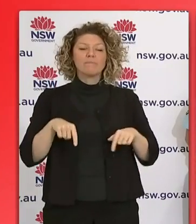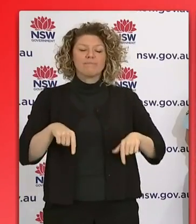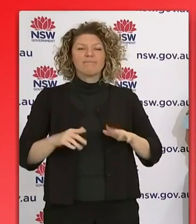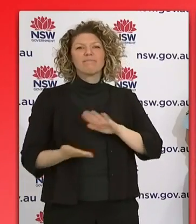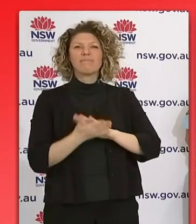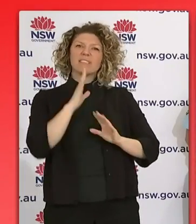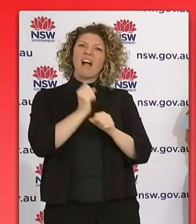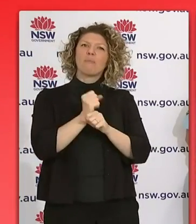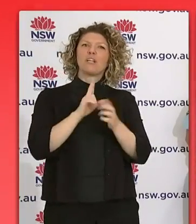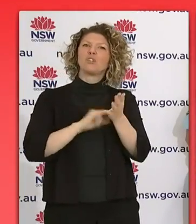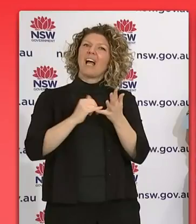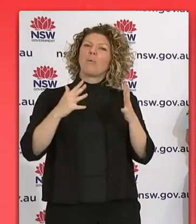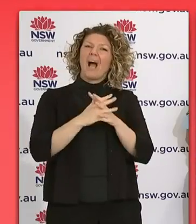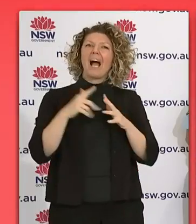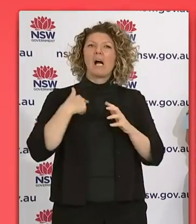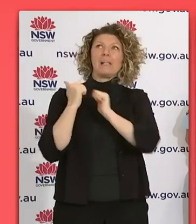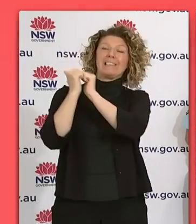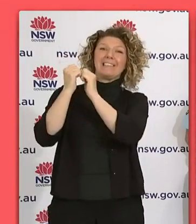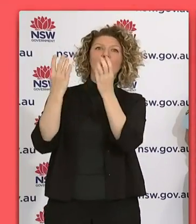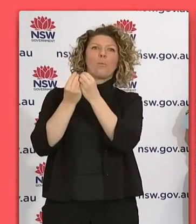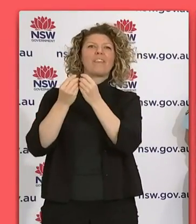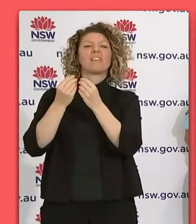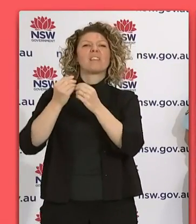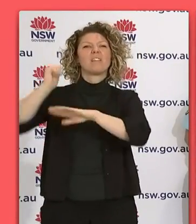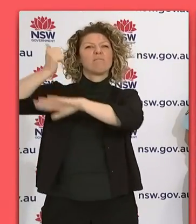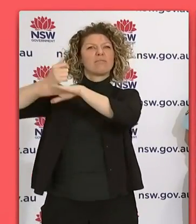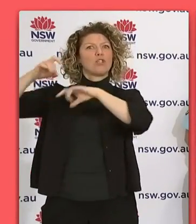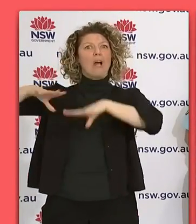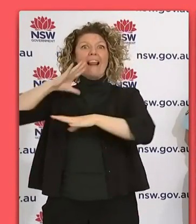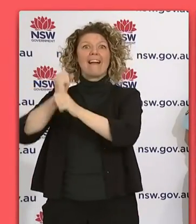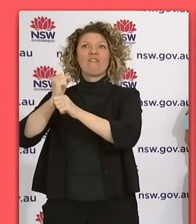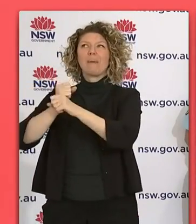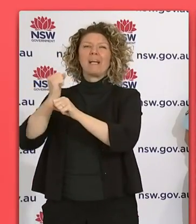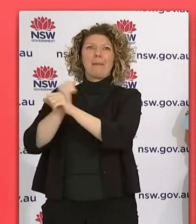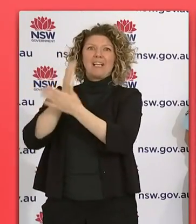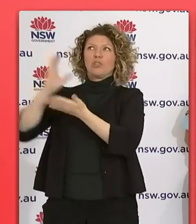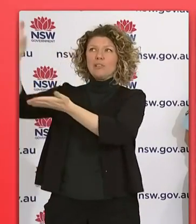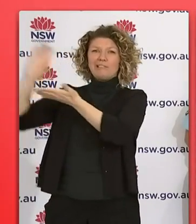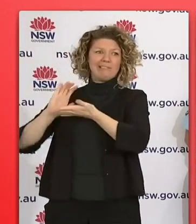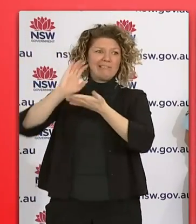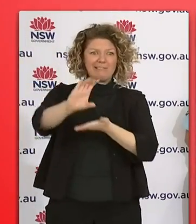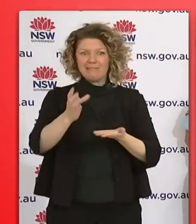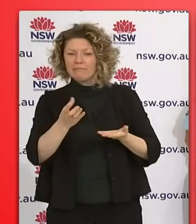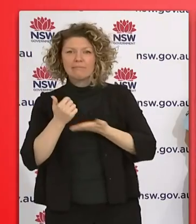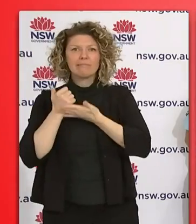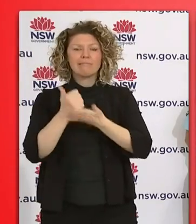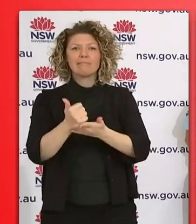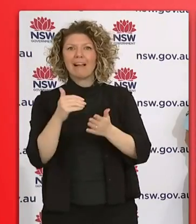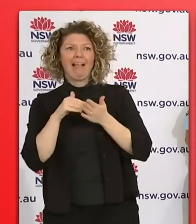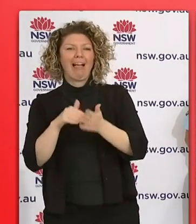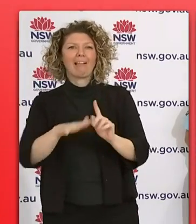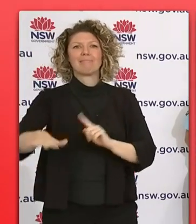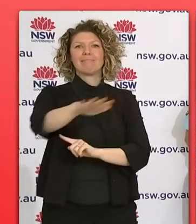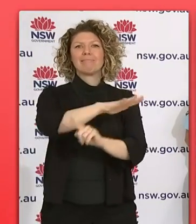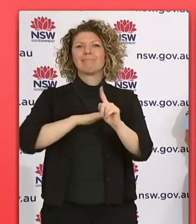been liaising with our federal colleagues as well to make sure we get support to those communities in western New South Wales and far western New South Wales.